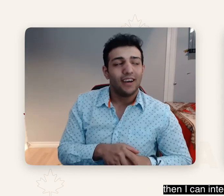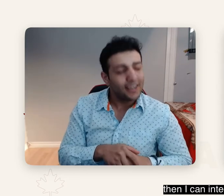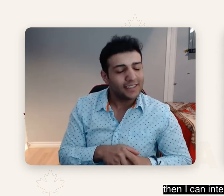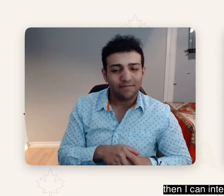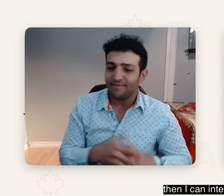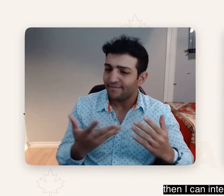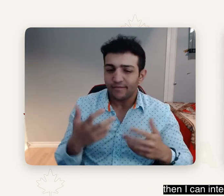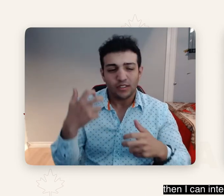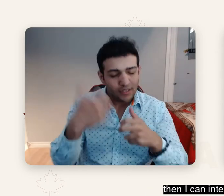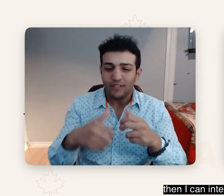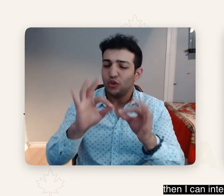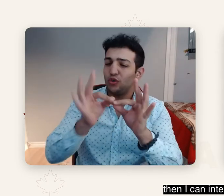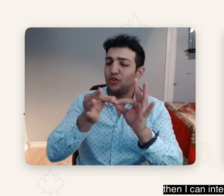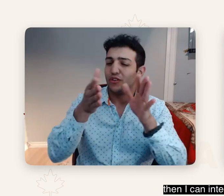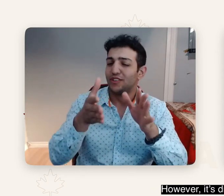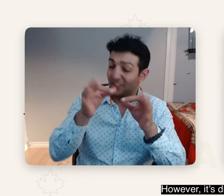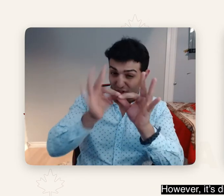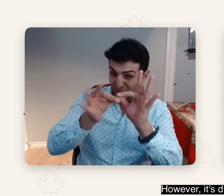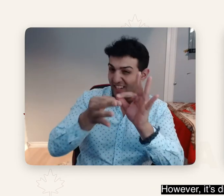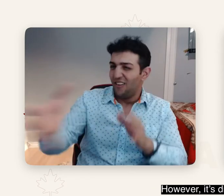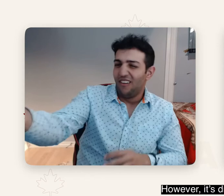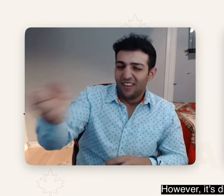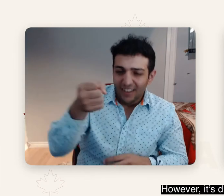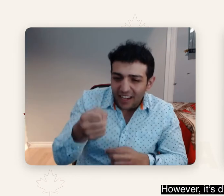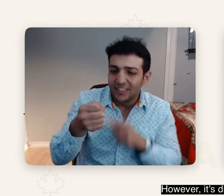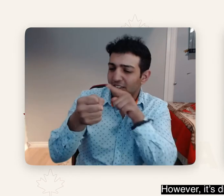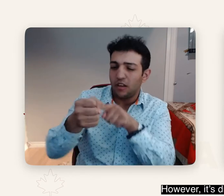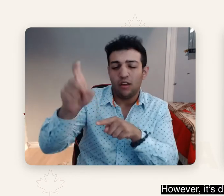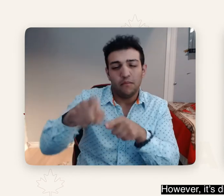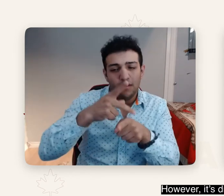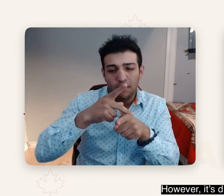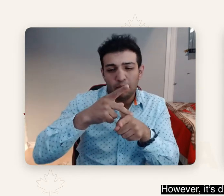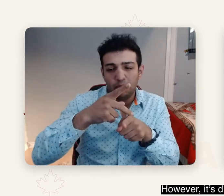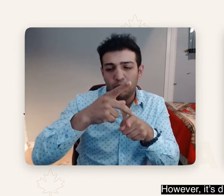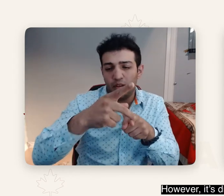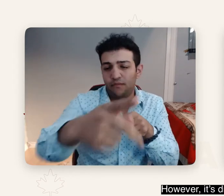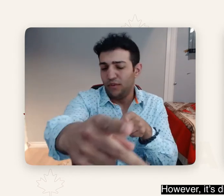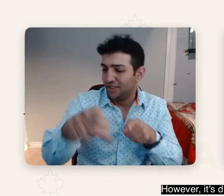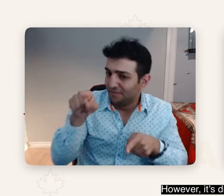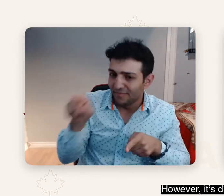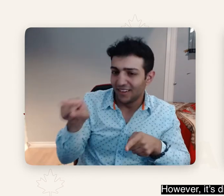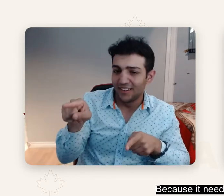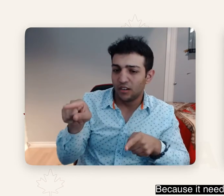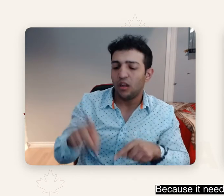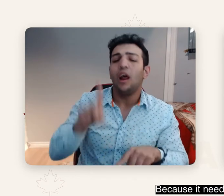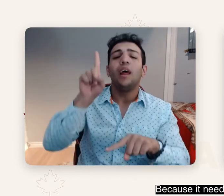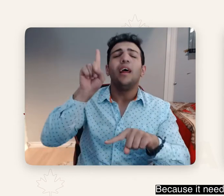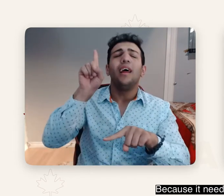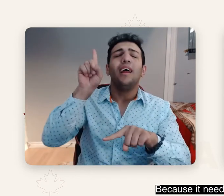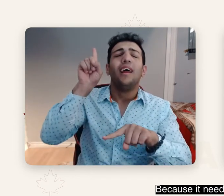I can integrate into the process faster. However, it's difficult to hire interpreters because